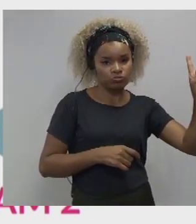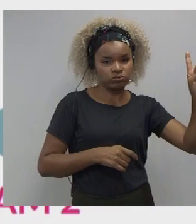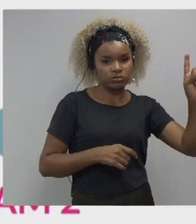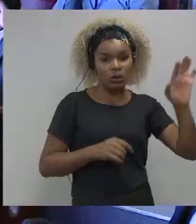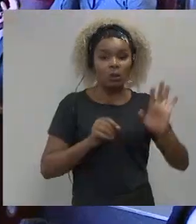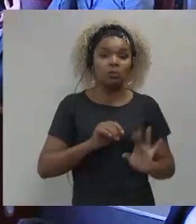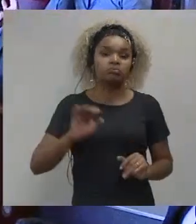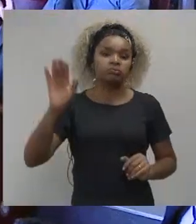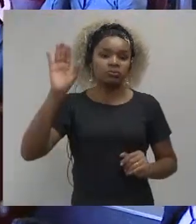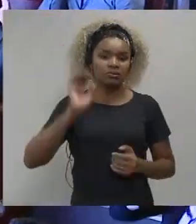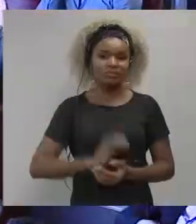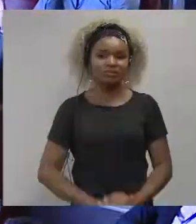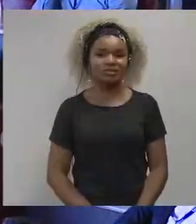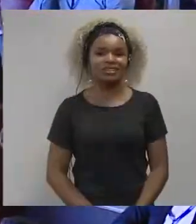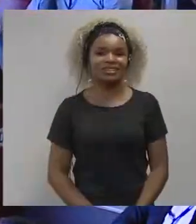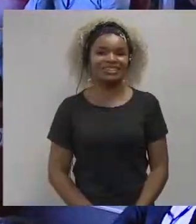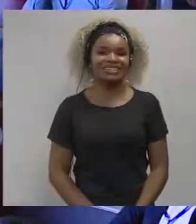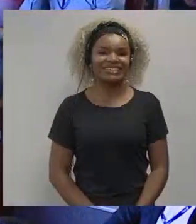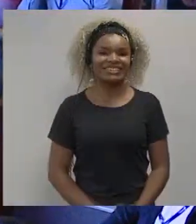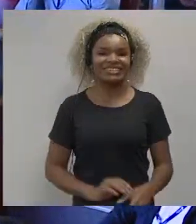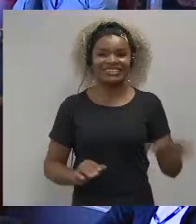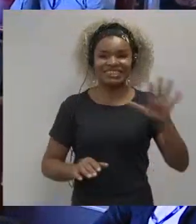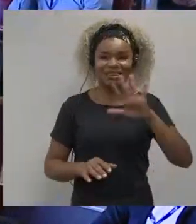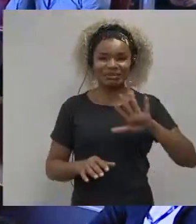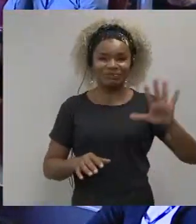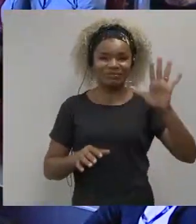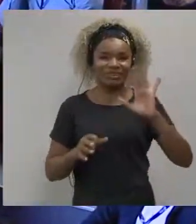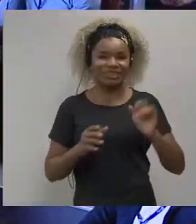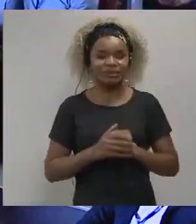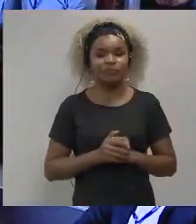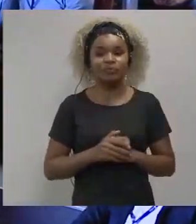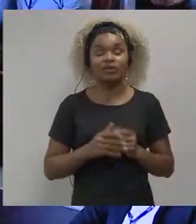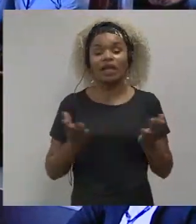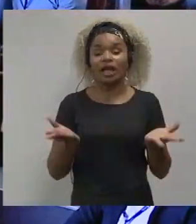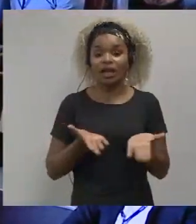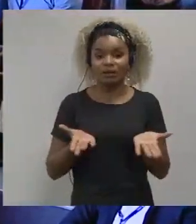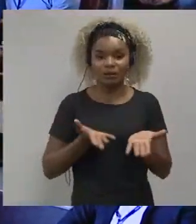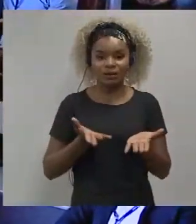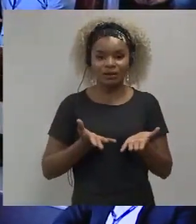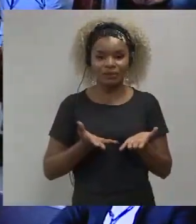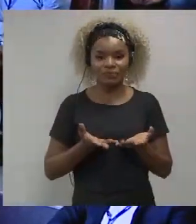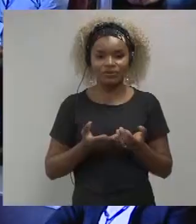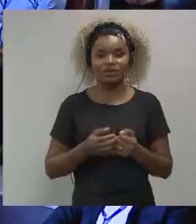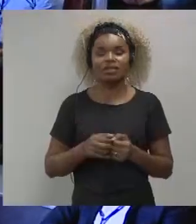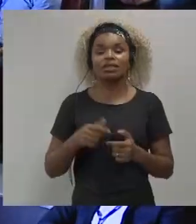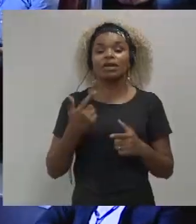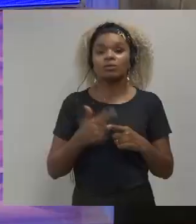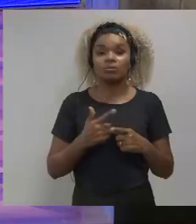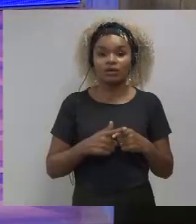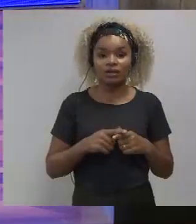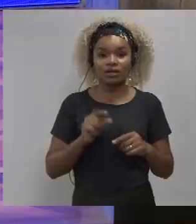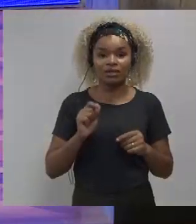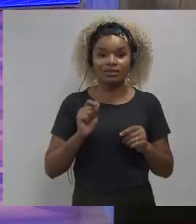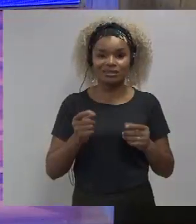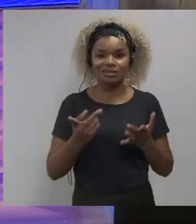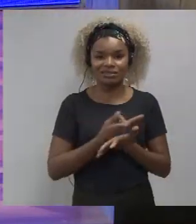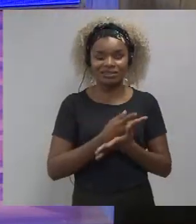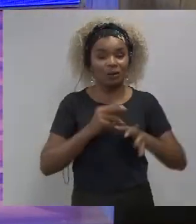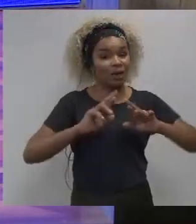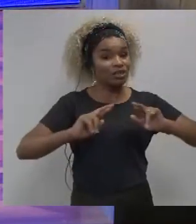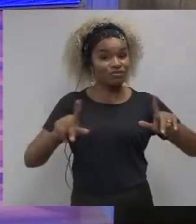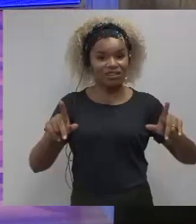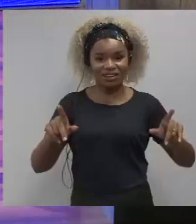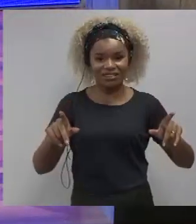two right a hundred percent guys um now the reason these two situations are different